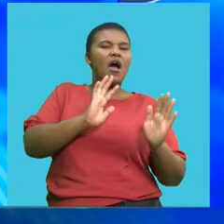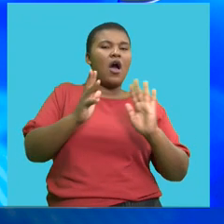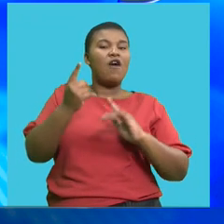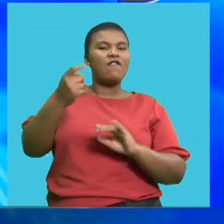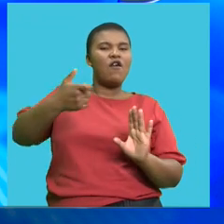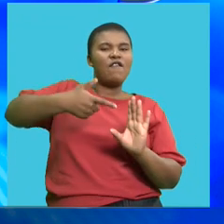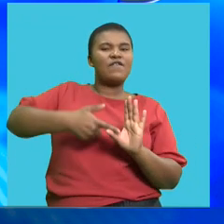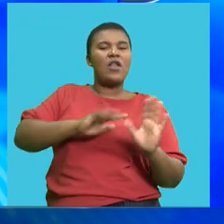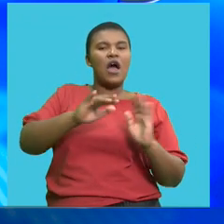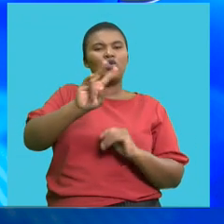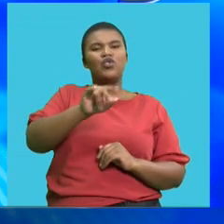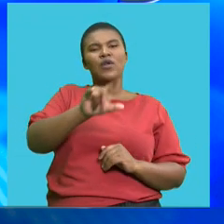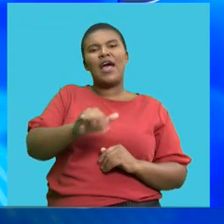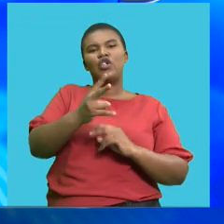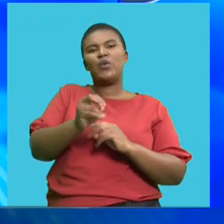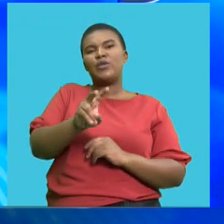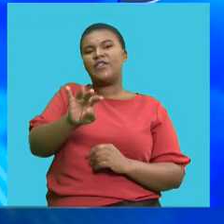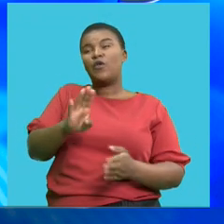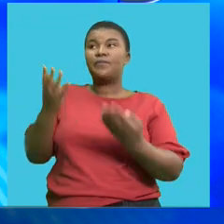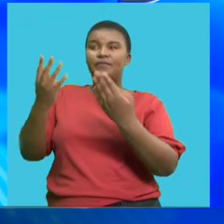fuel price drop for july 2024.